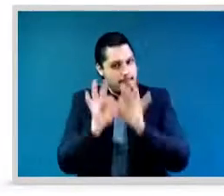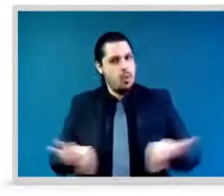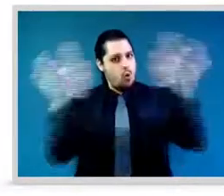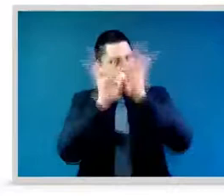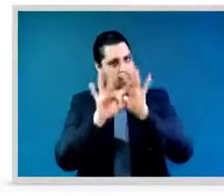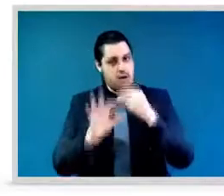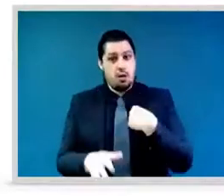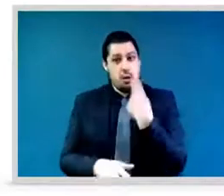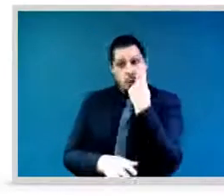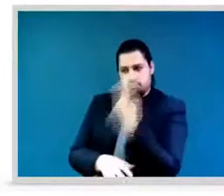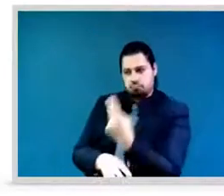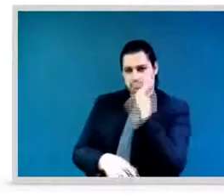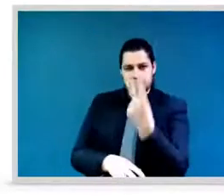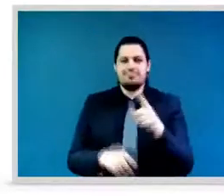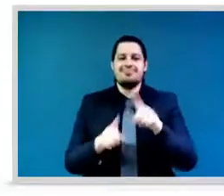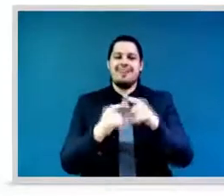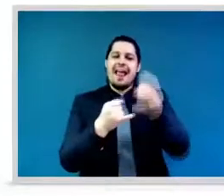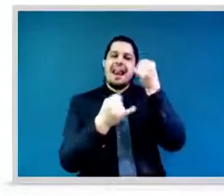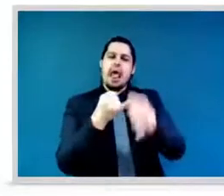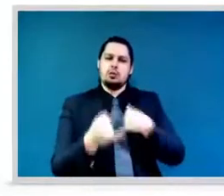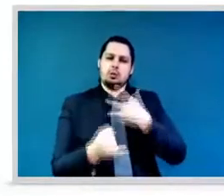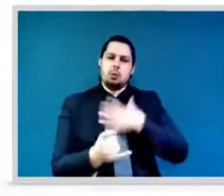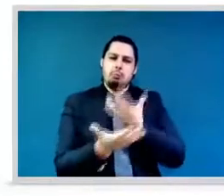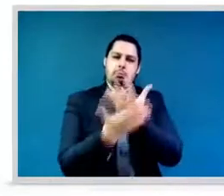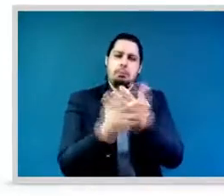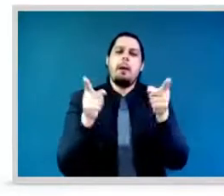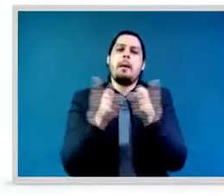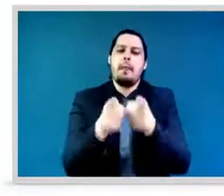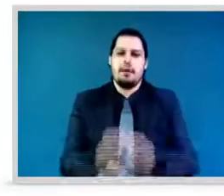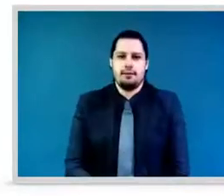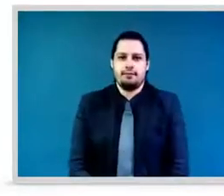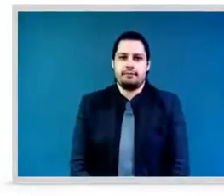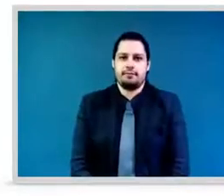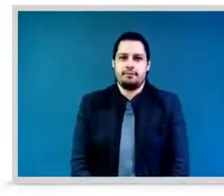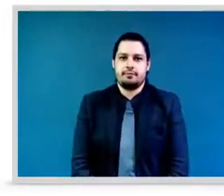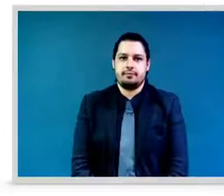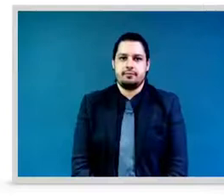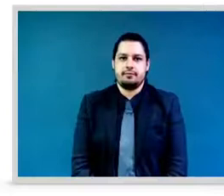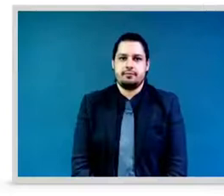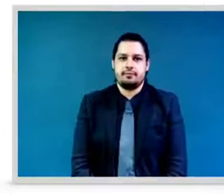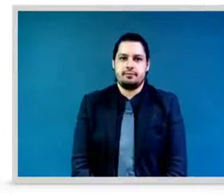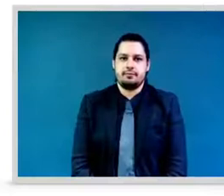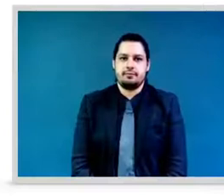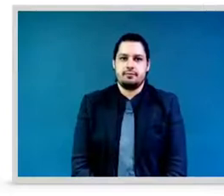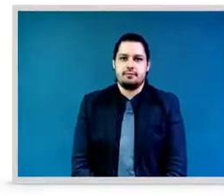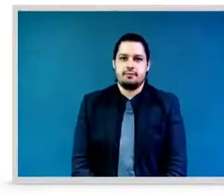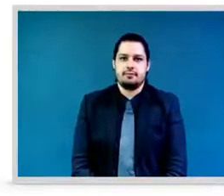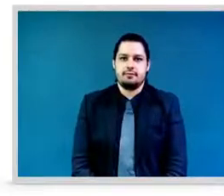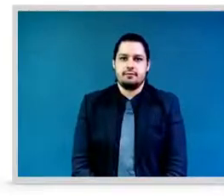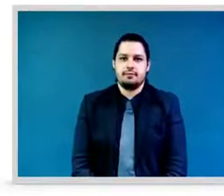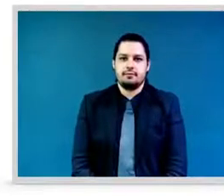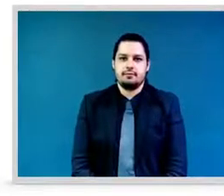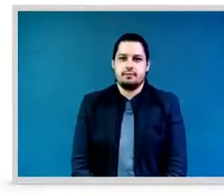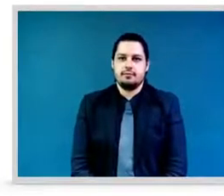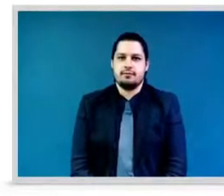last point I like to talk about is how are we going to make sure that we make the